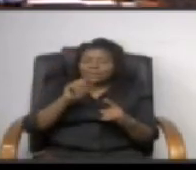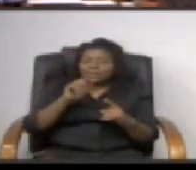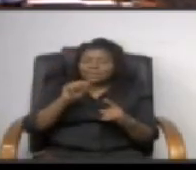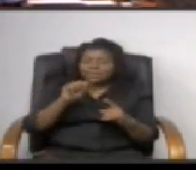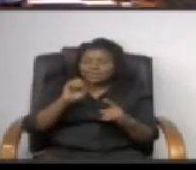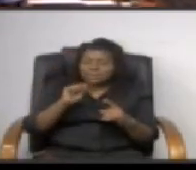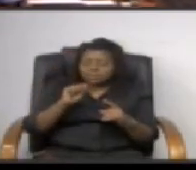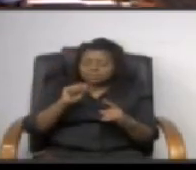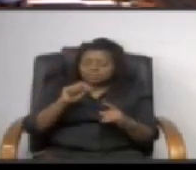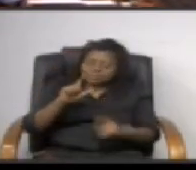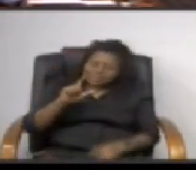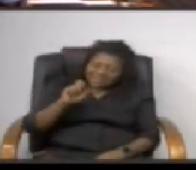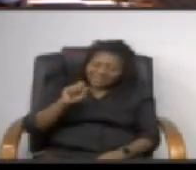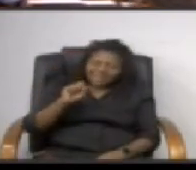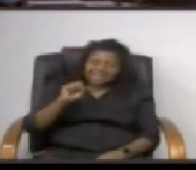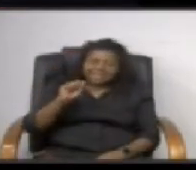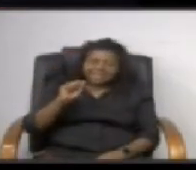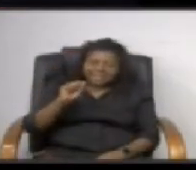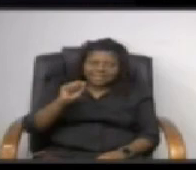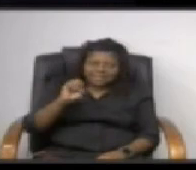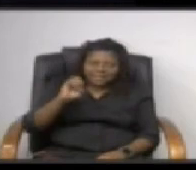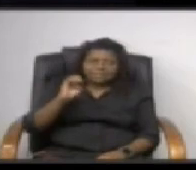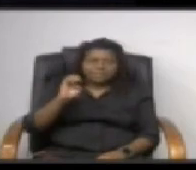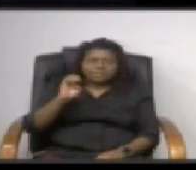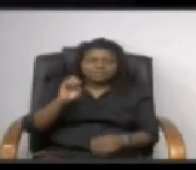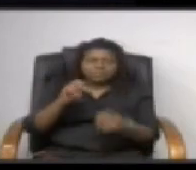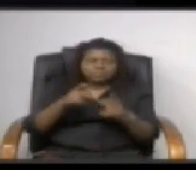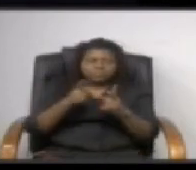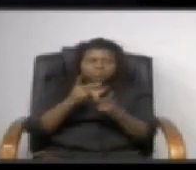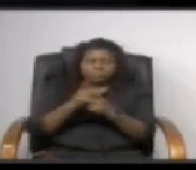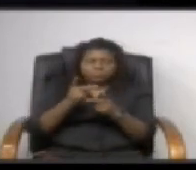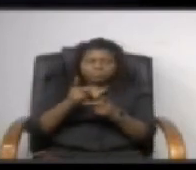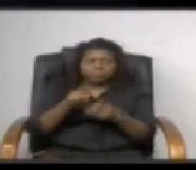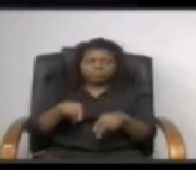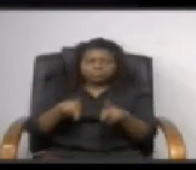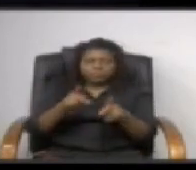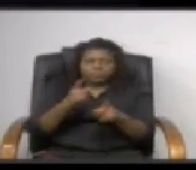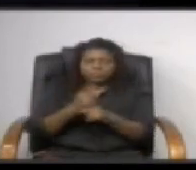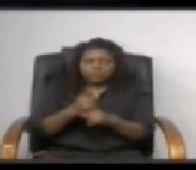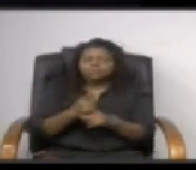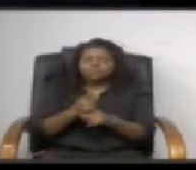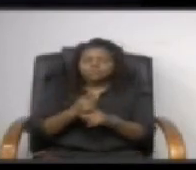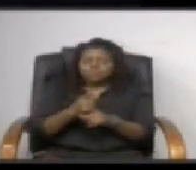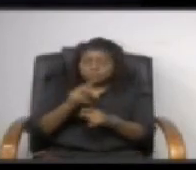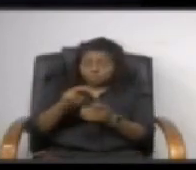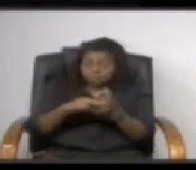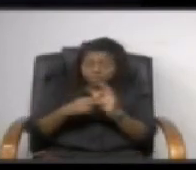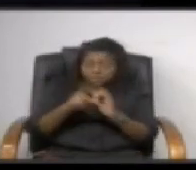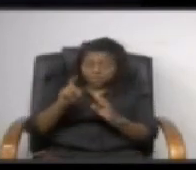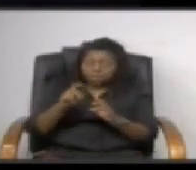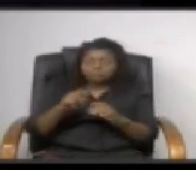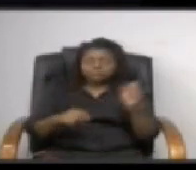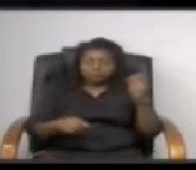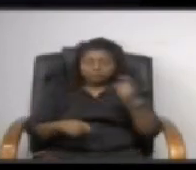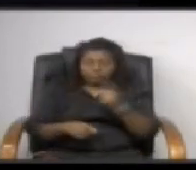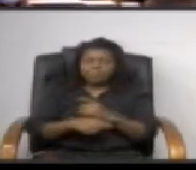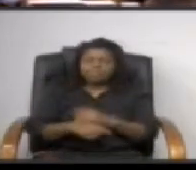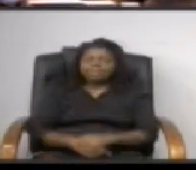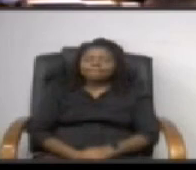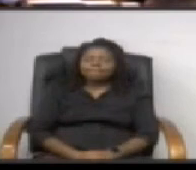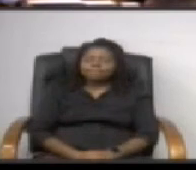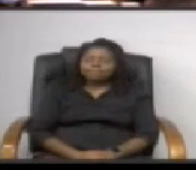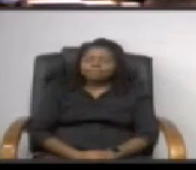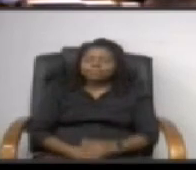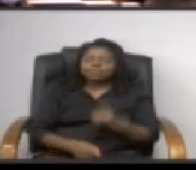yeah transparency in that and in the actual site selection and a chance for public input is that is that what you're saying correct but we also include